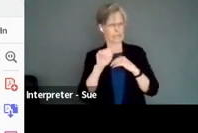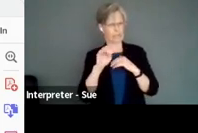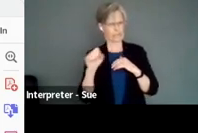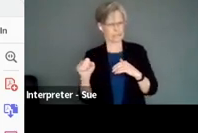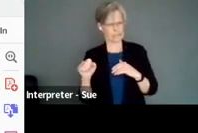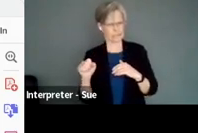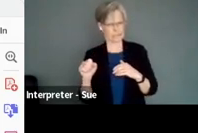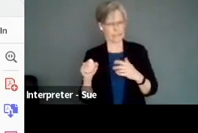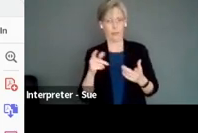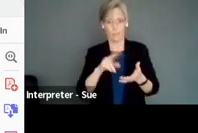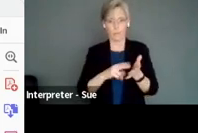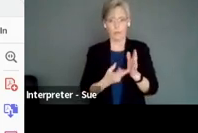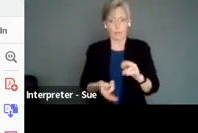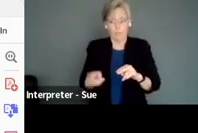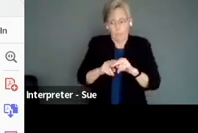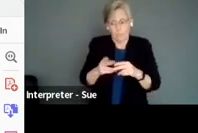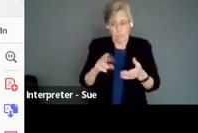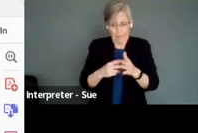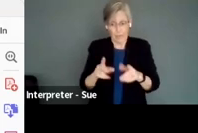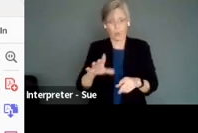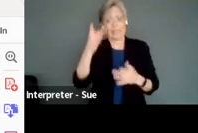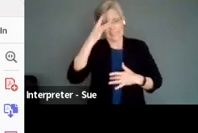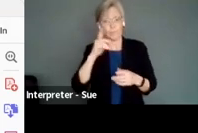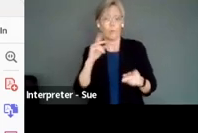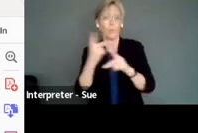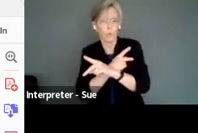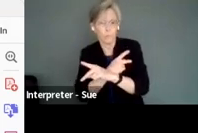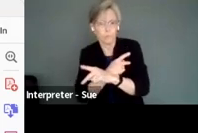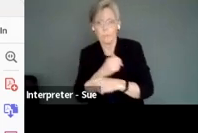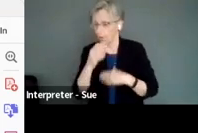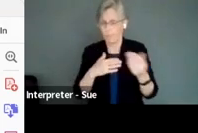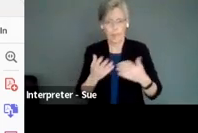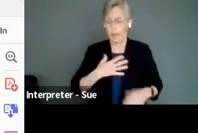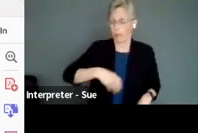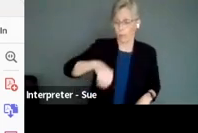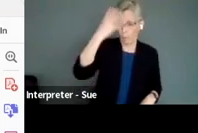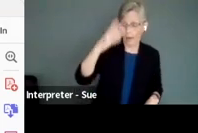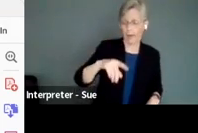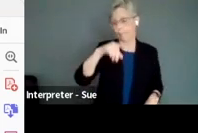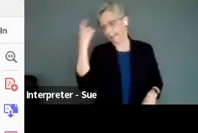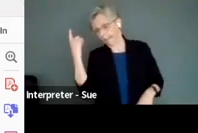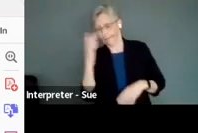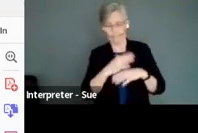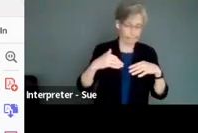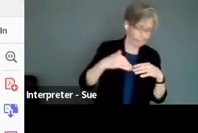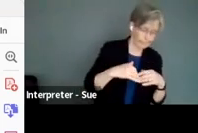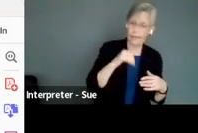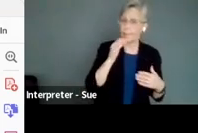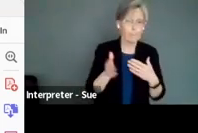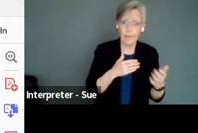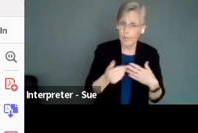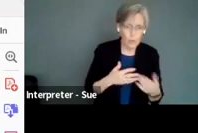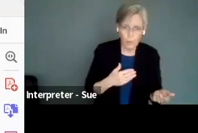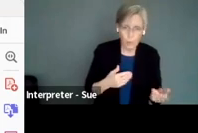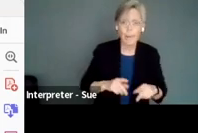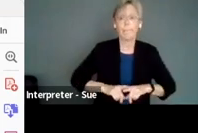services, you have an increased prevalence or severity of illness. And it doesn't matter if you're white, if you're black, if you're indigenous. But what does matter